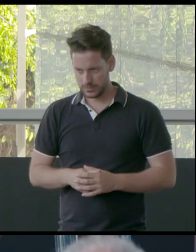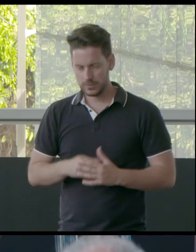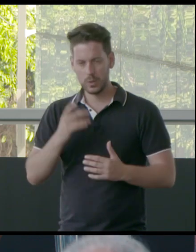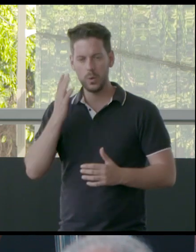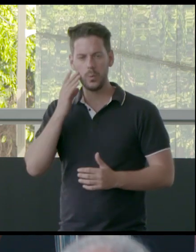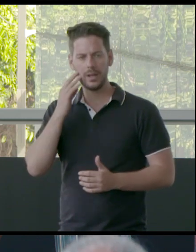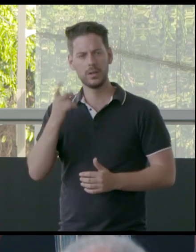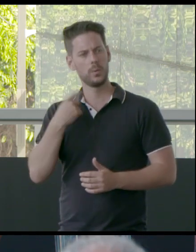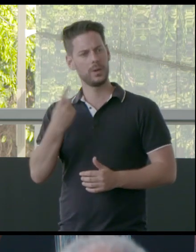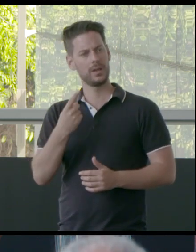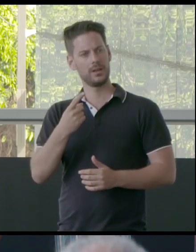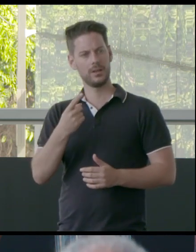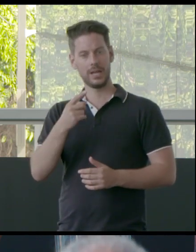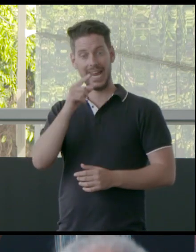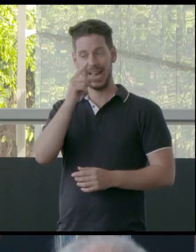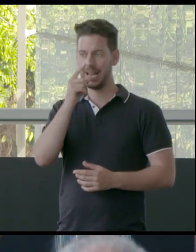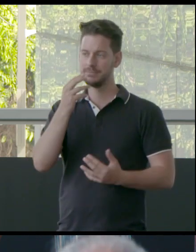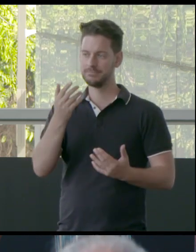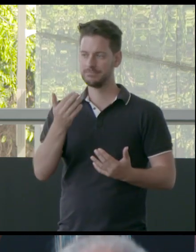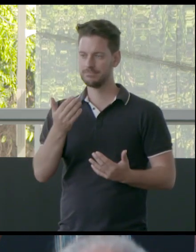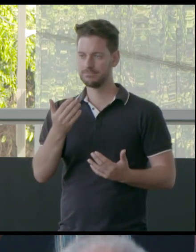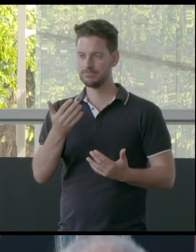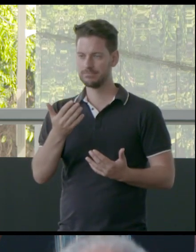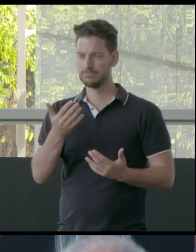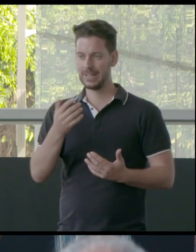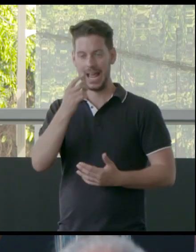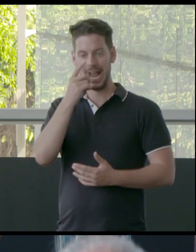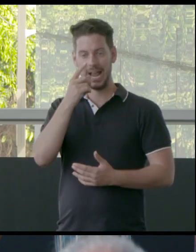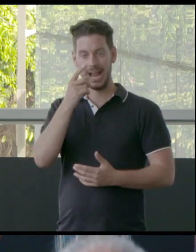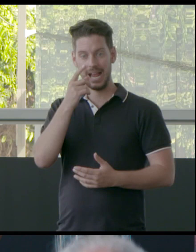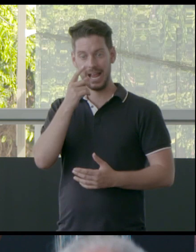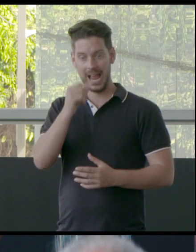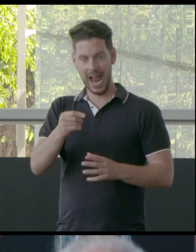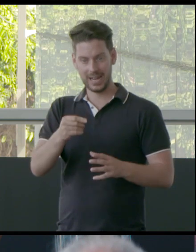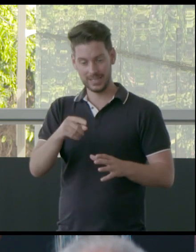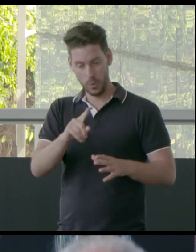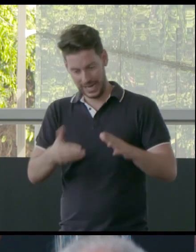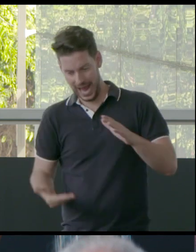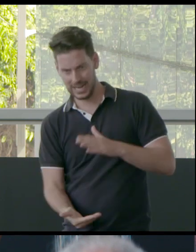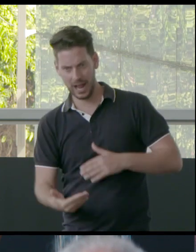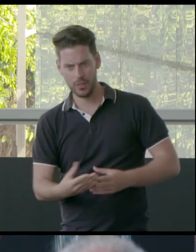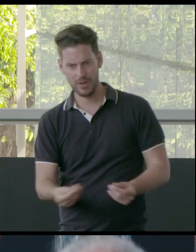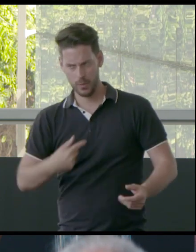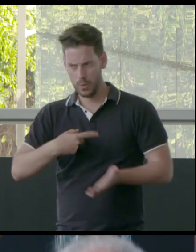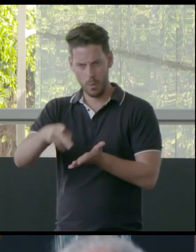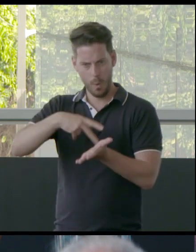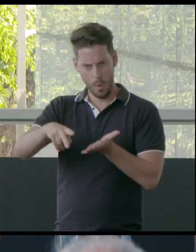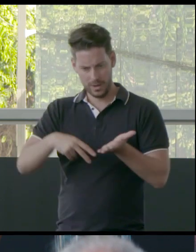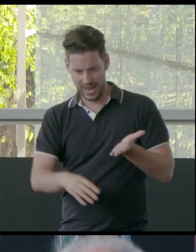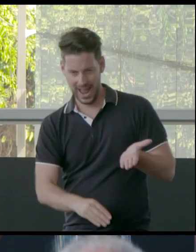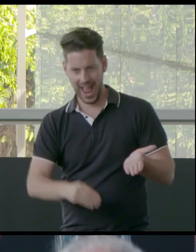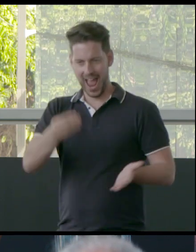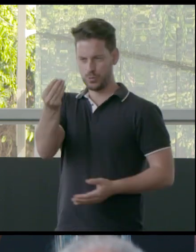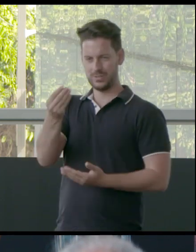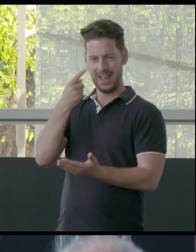we're able to extract what's actually happening under the surface of where we walk and have a look at